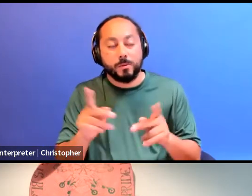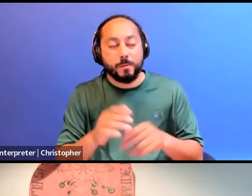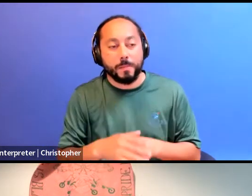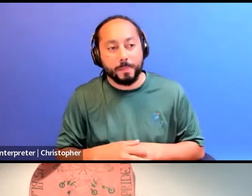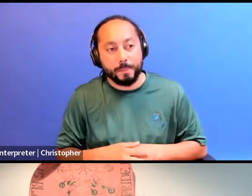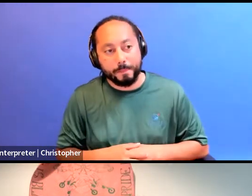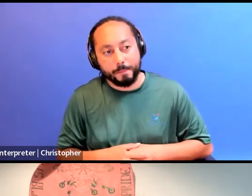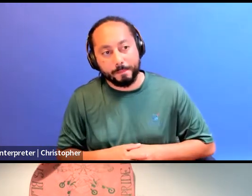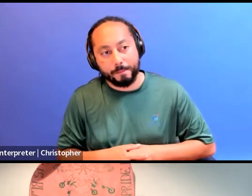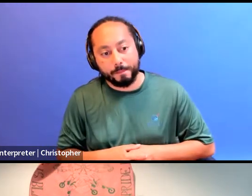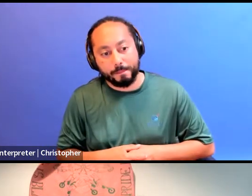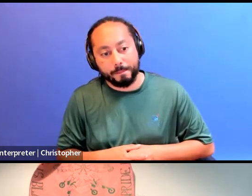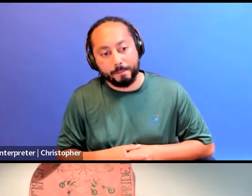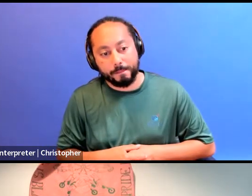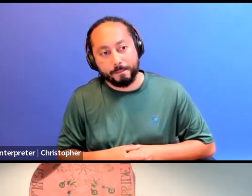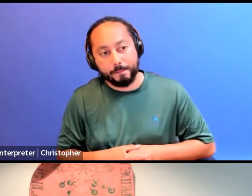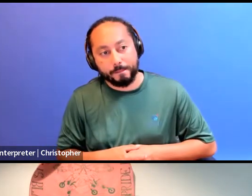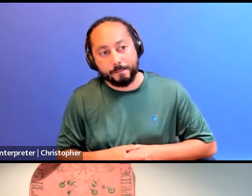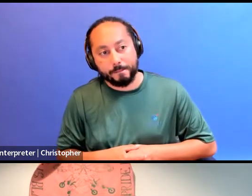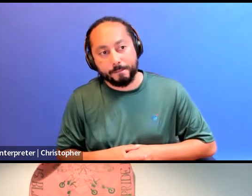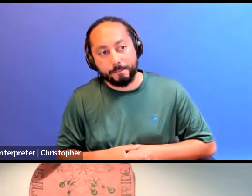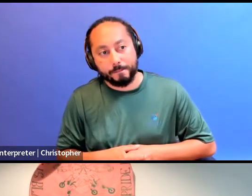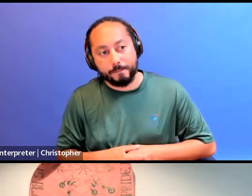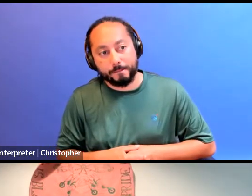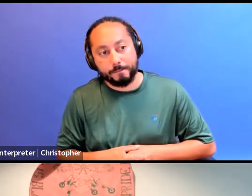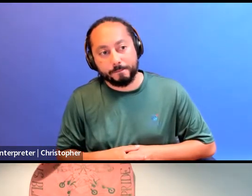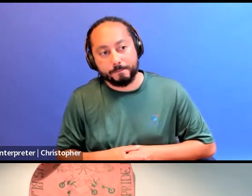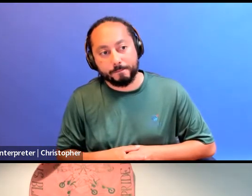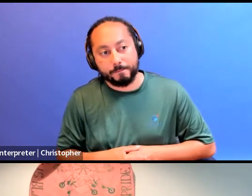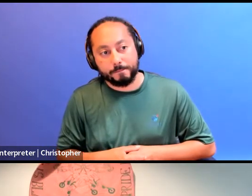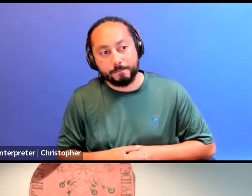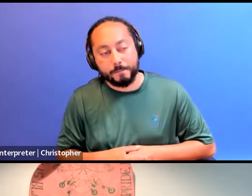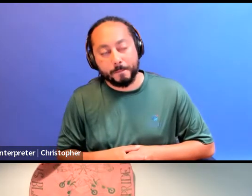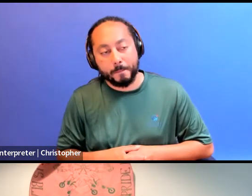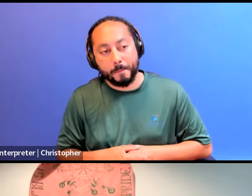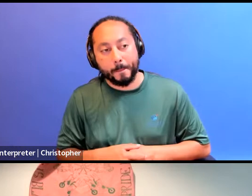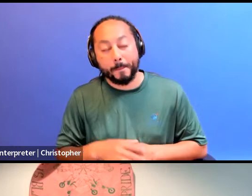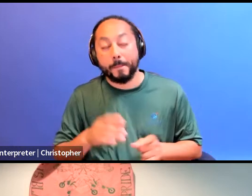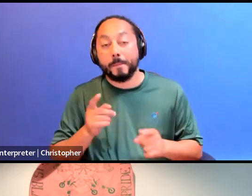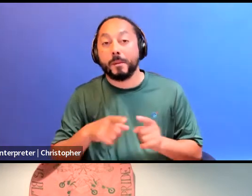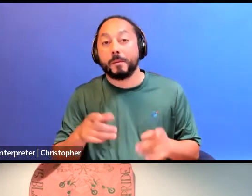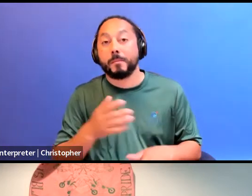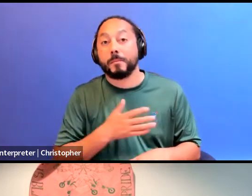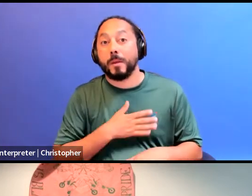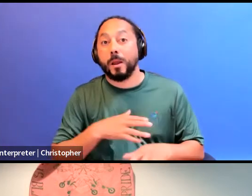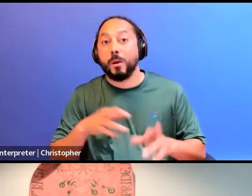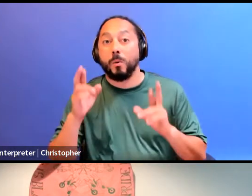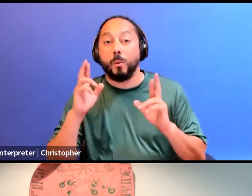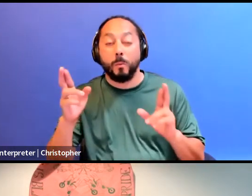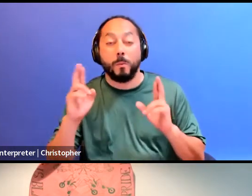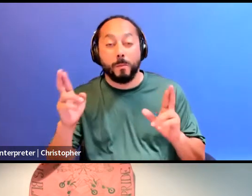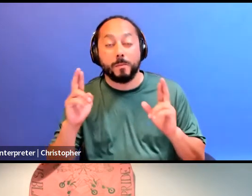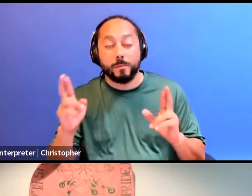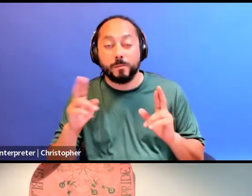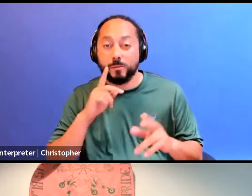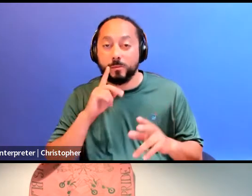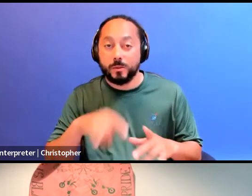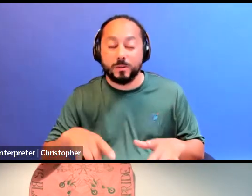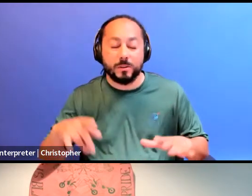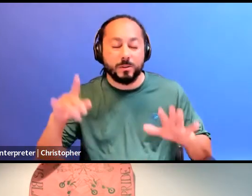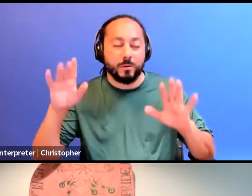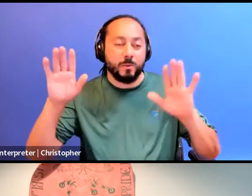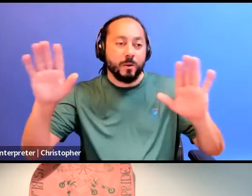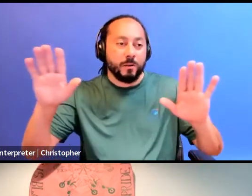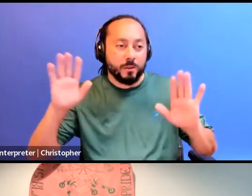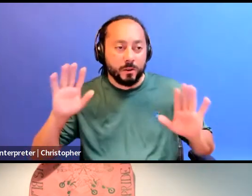I would like to plant my hope in how wonderful it is to participate